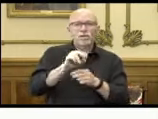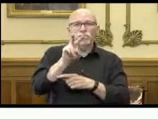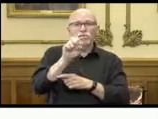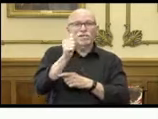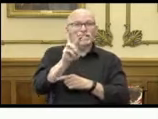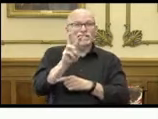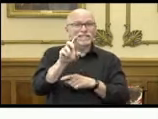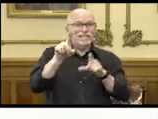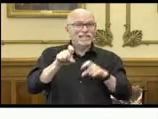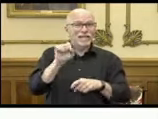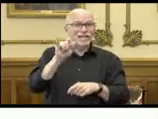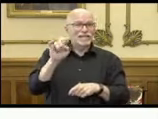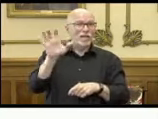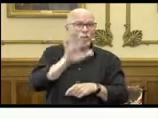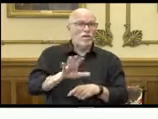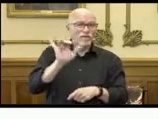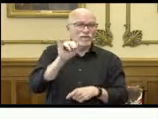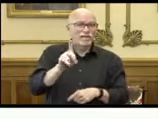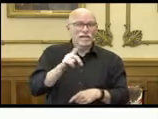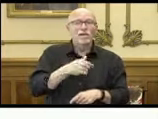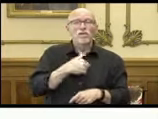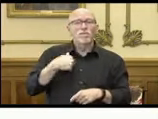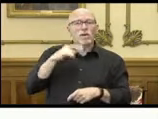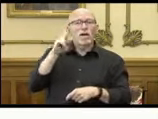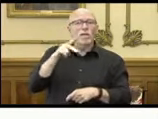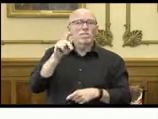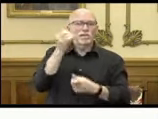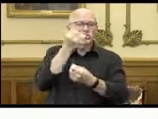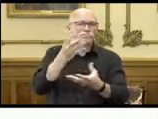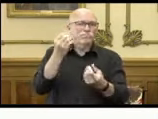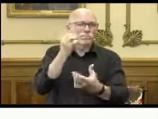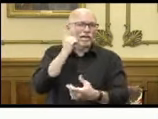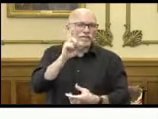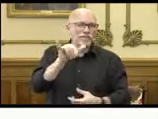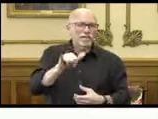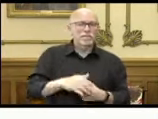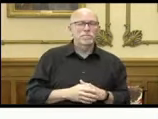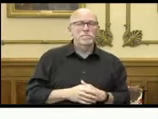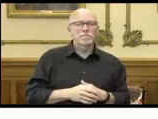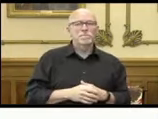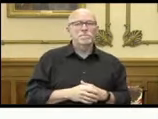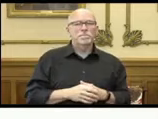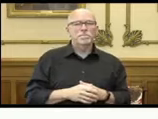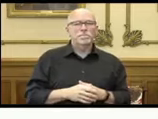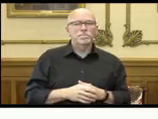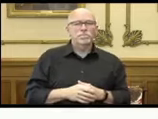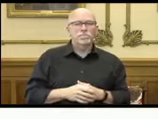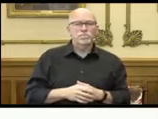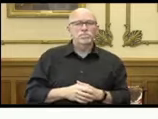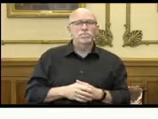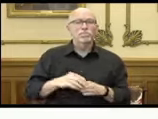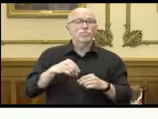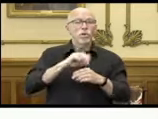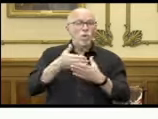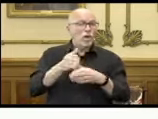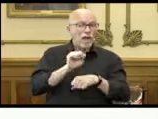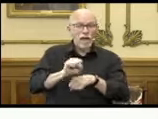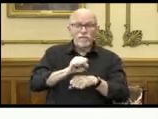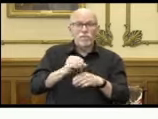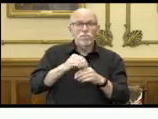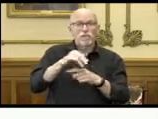testing sites around the state and we update our map daily. Through these efforts, more than